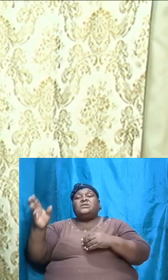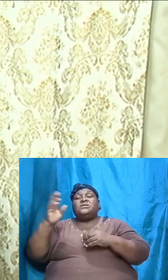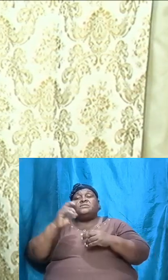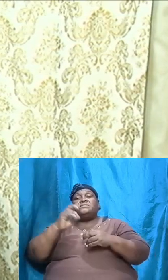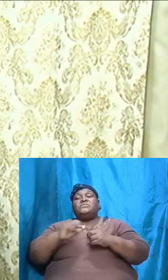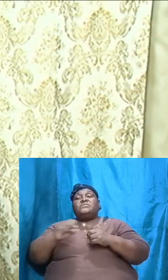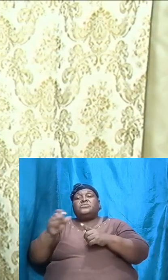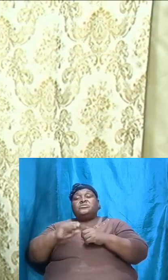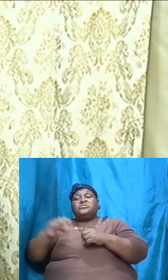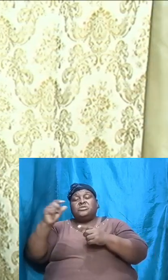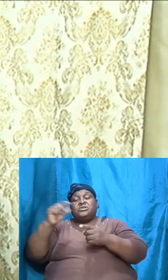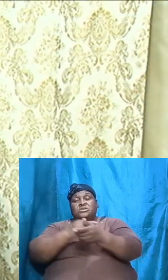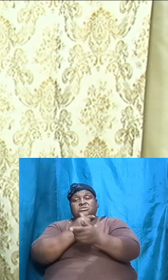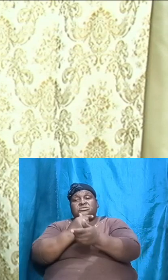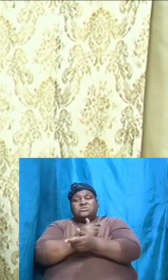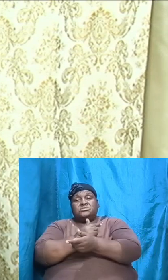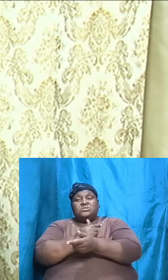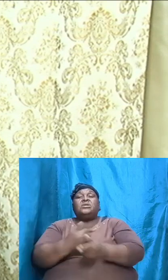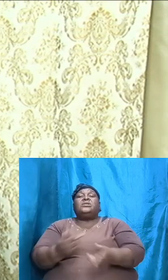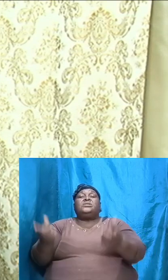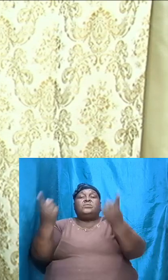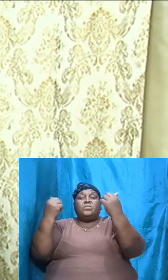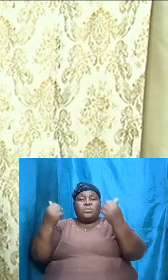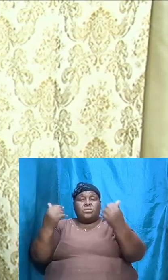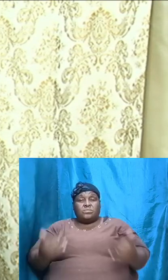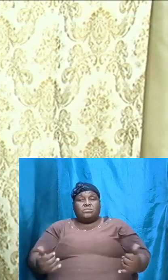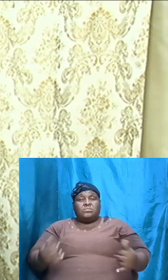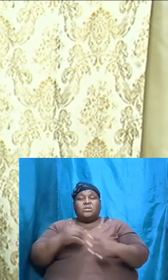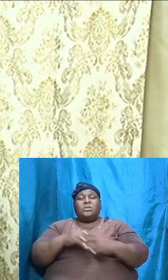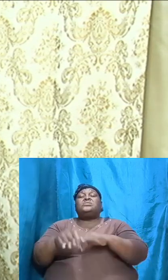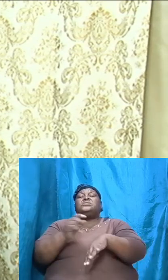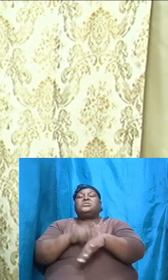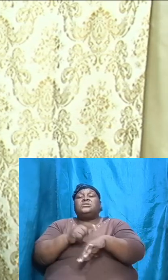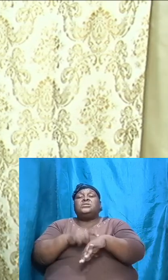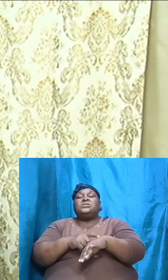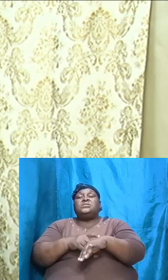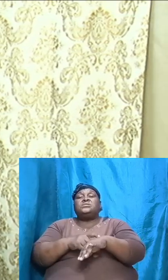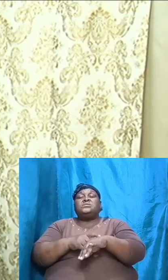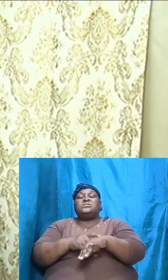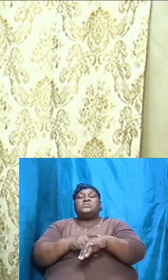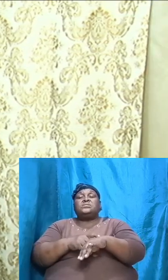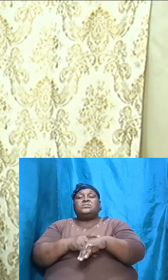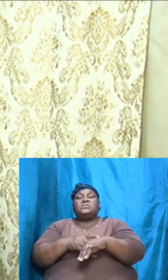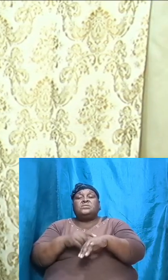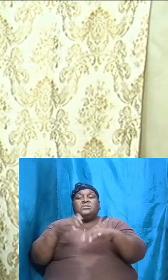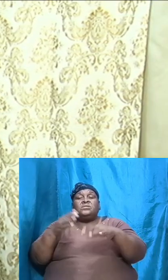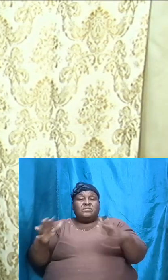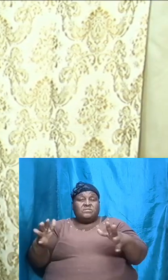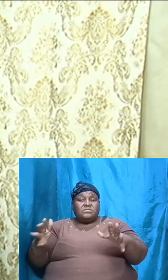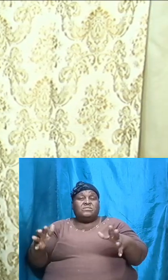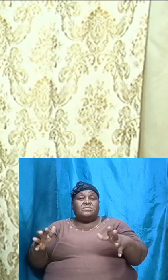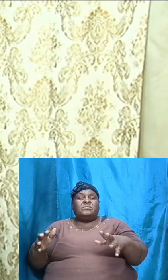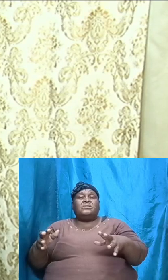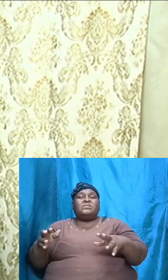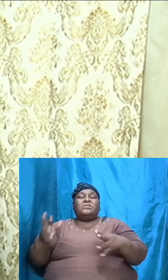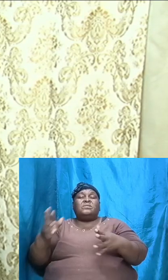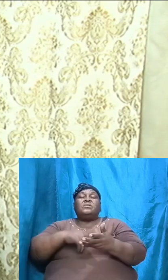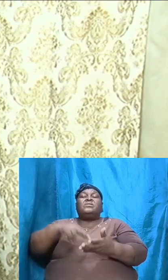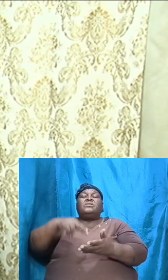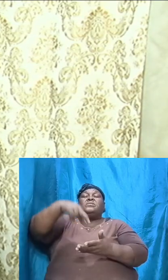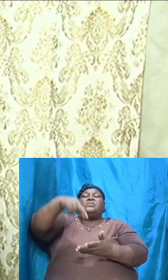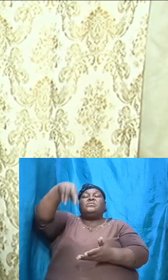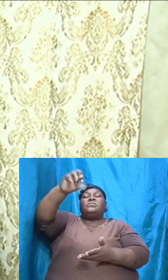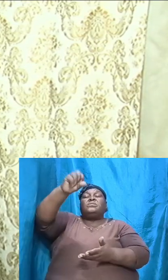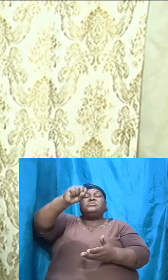Genesis and we are going to come now in a little while to the close of the event the rapture of the